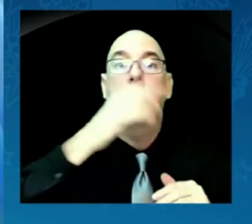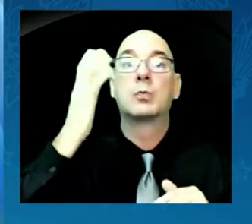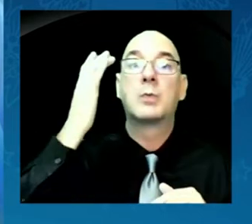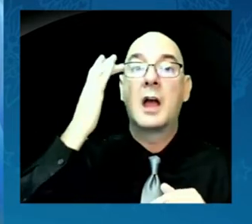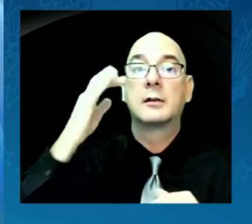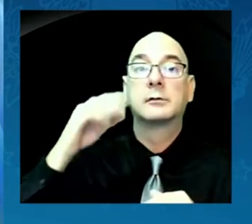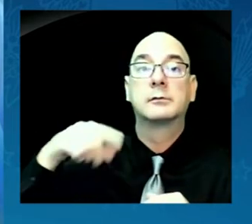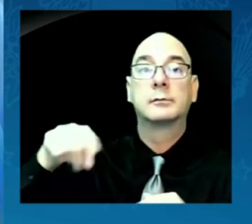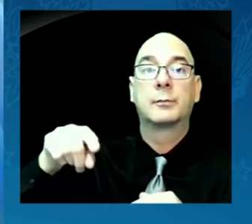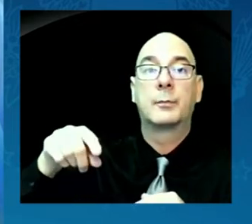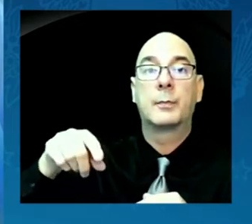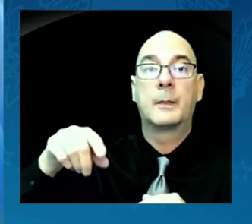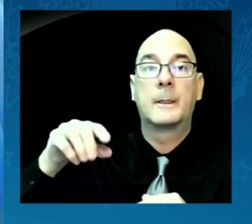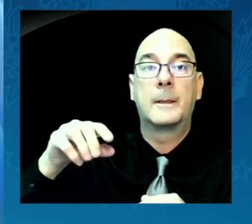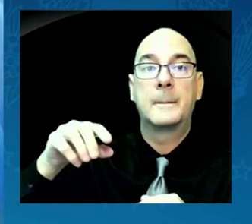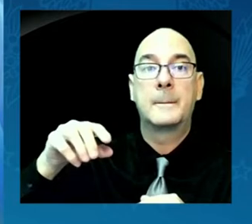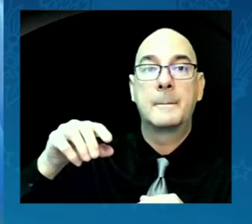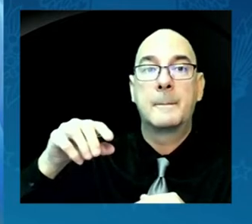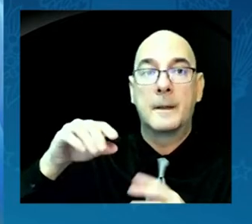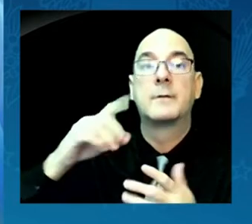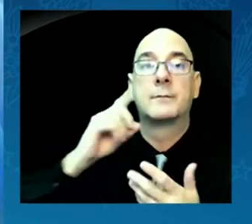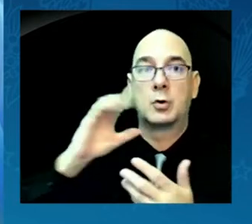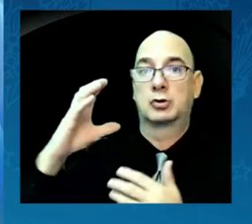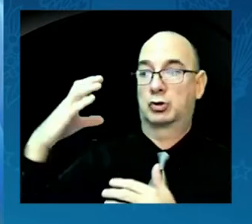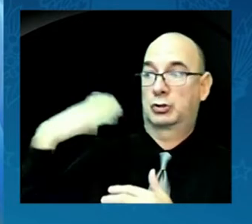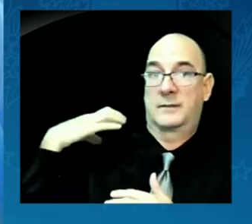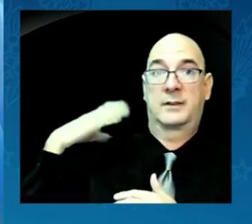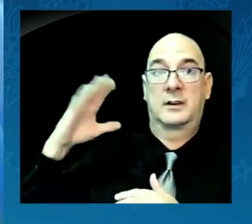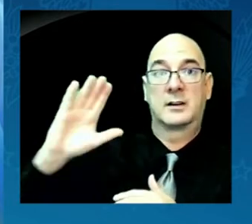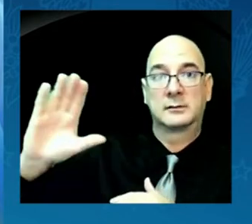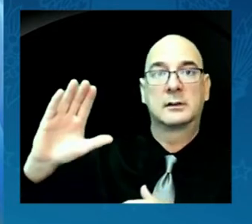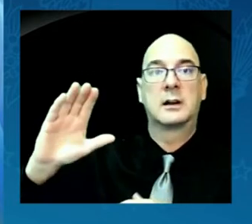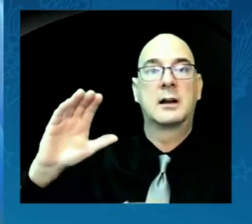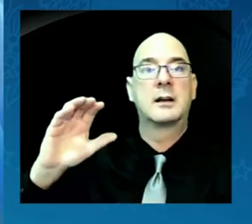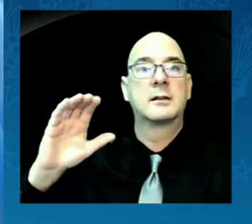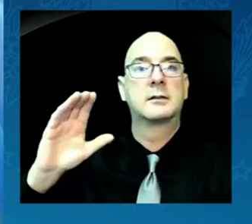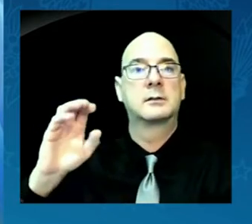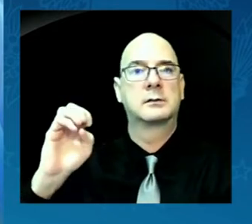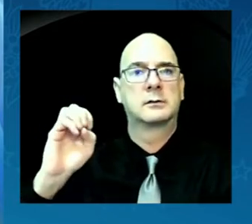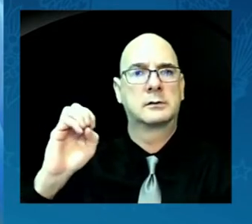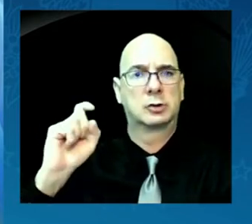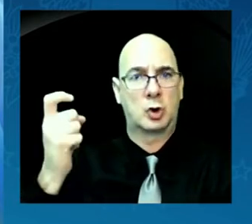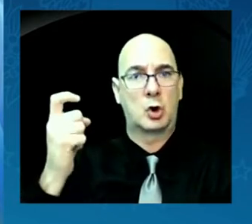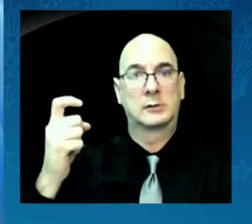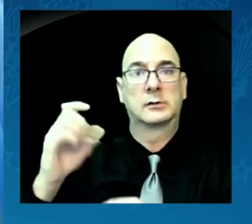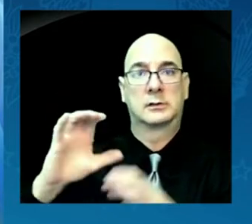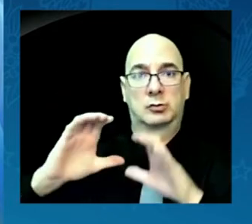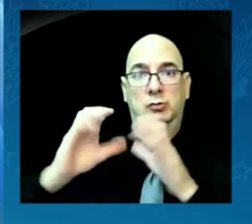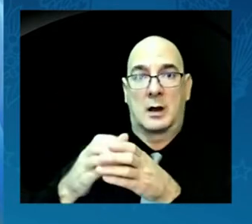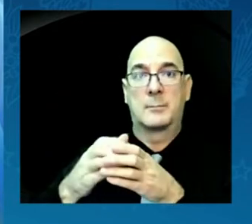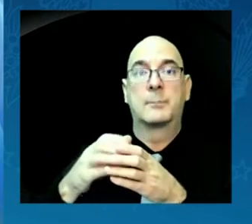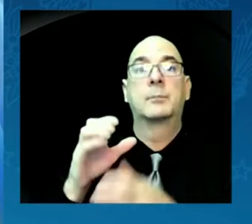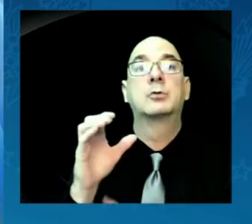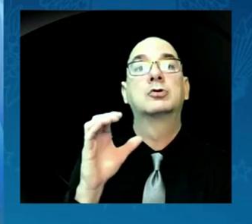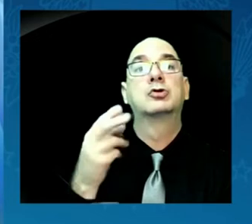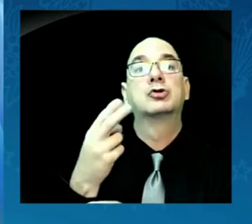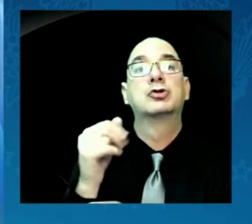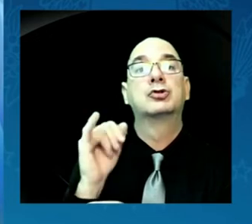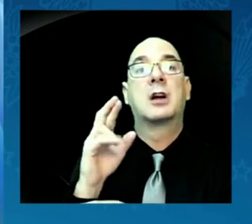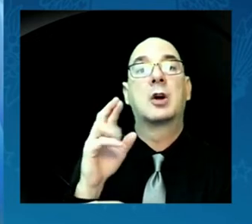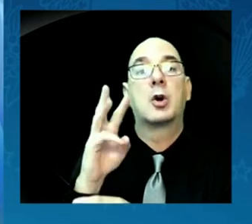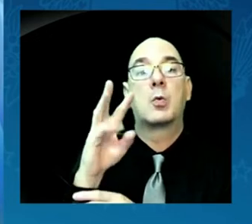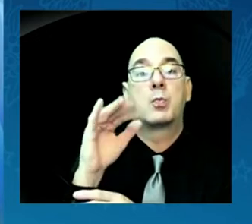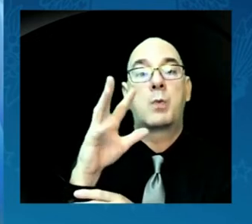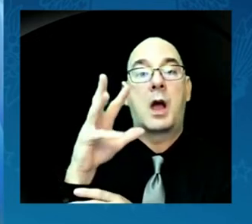Sioux St. Marie Tribe of Chippewa Indians, he joined me recently for a meeting on high speed internet. And he spoke